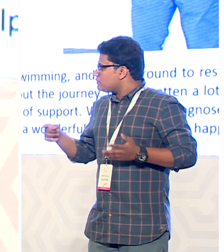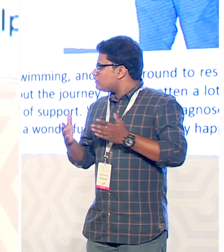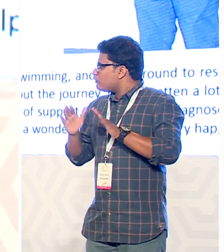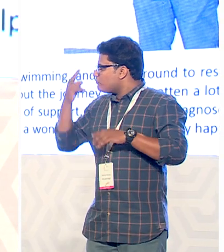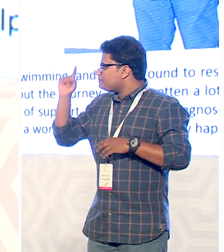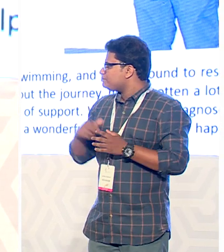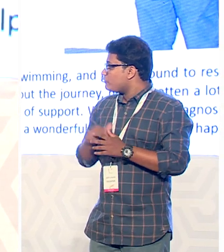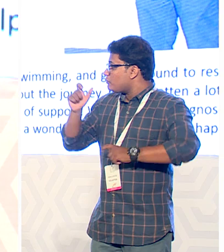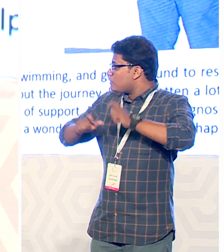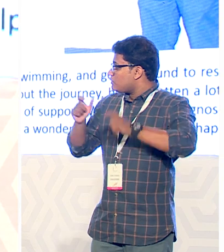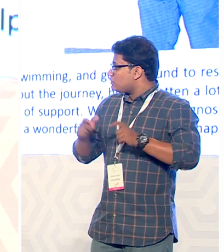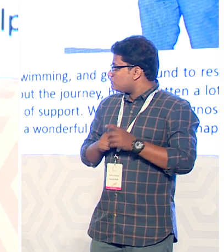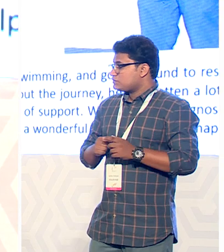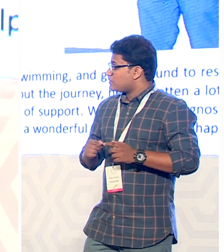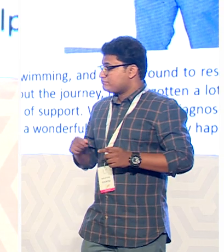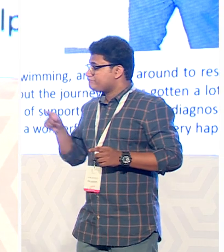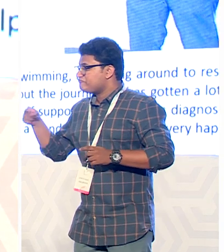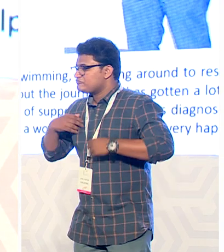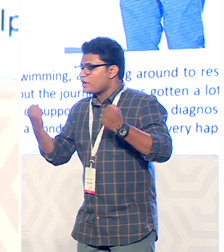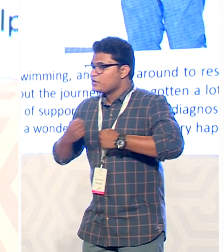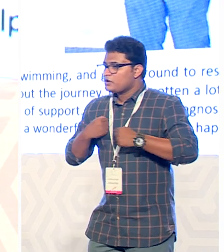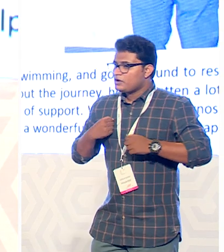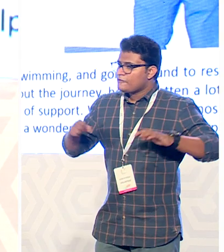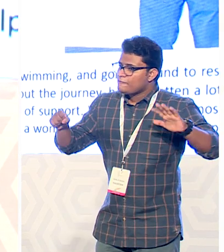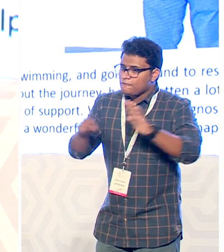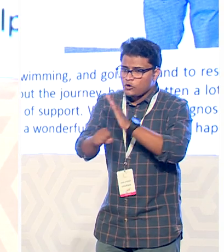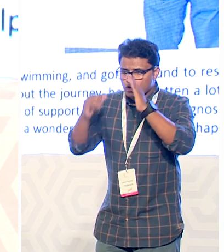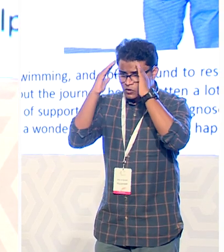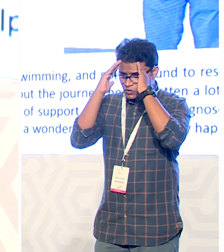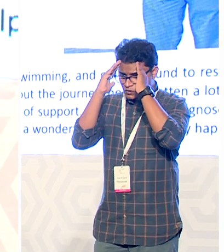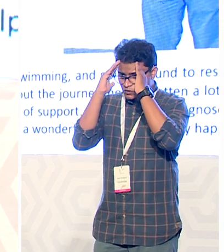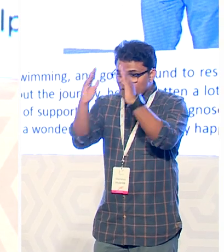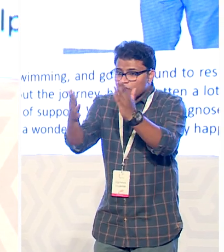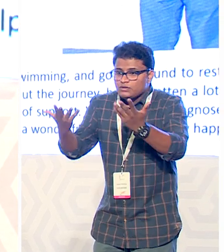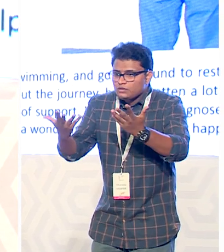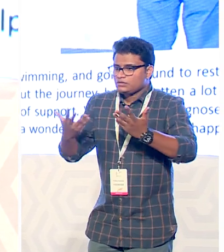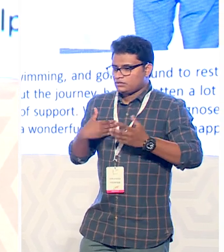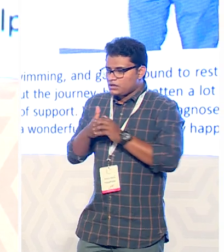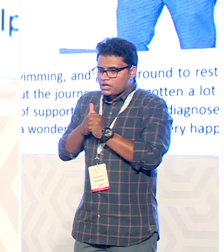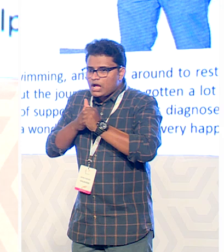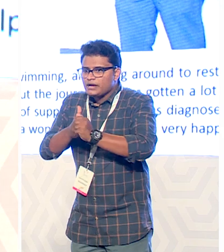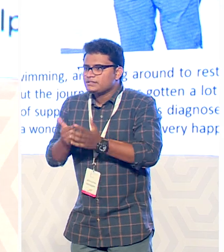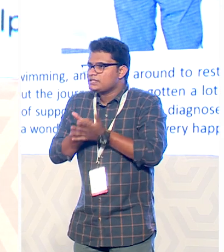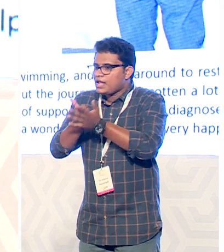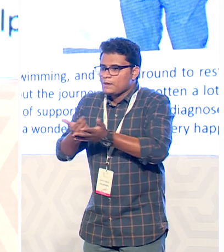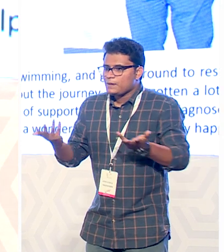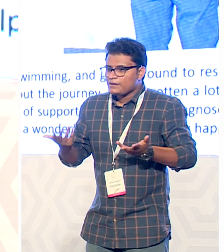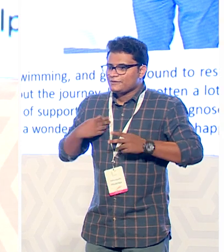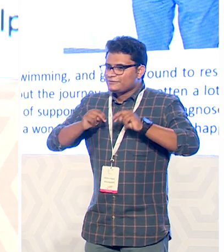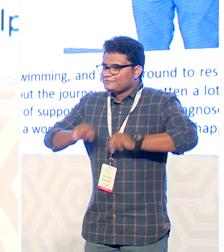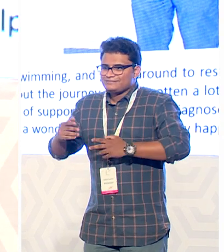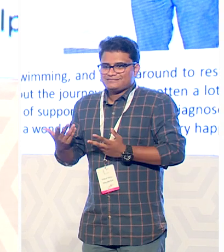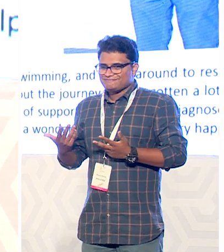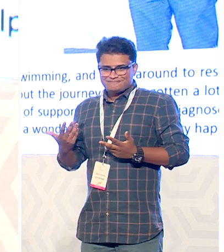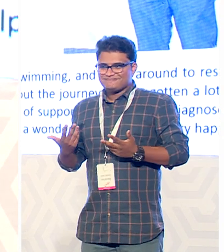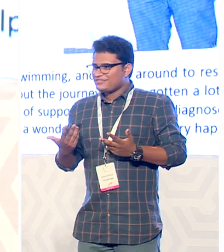fully formed I they just need the guidance the help and they need to be given